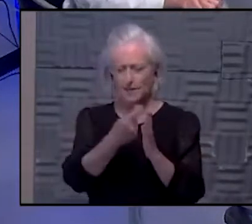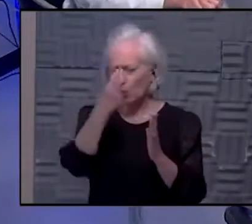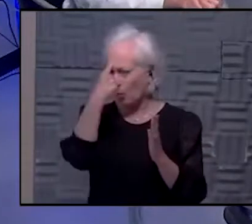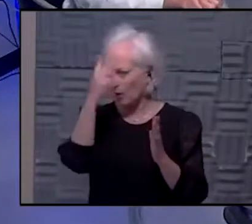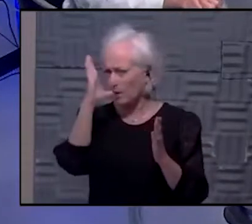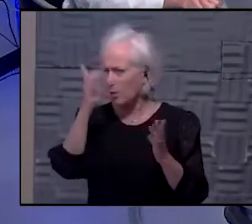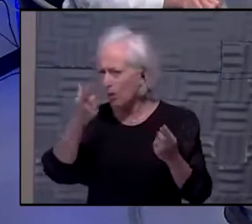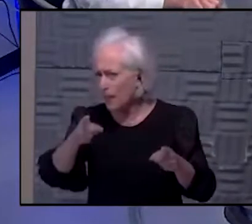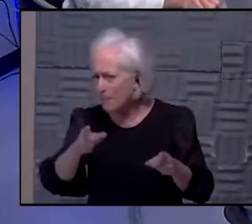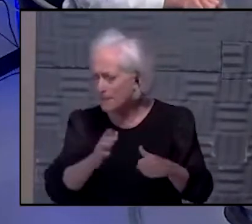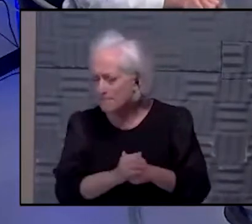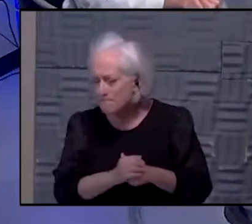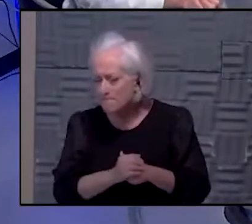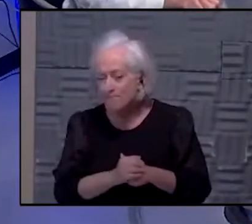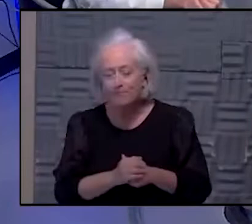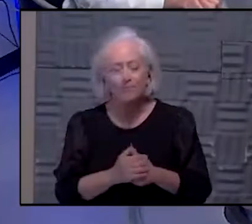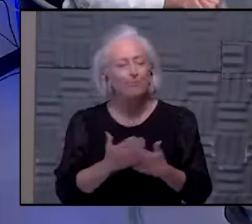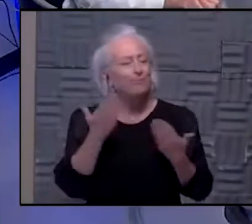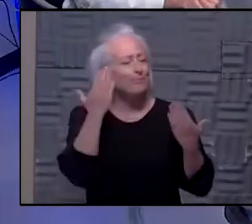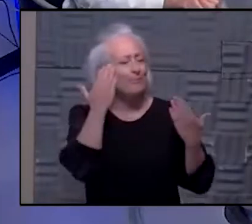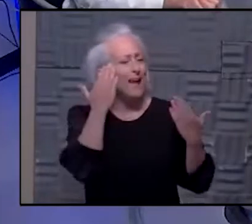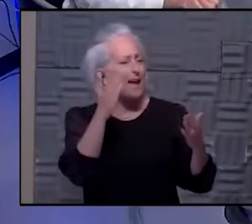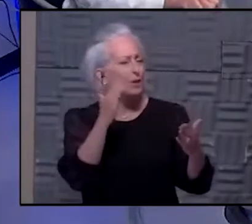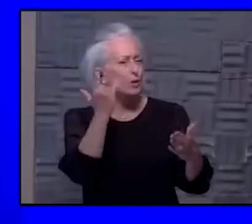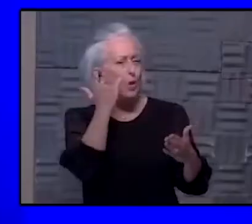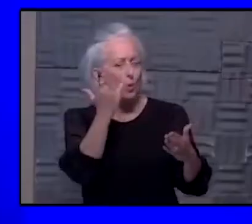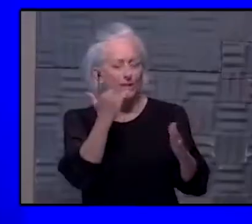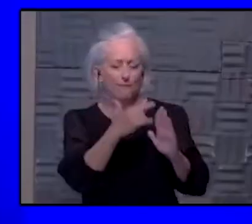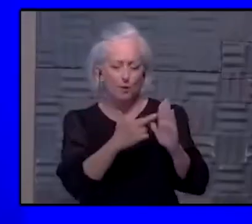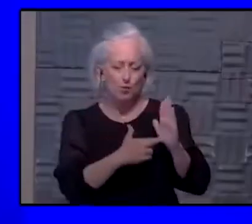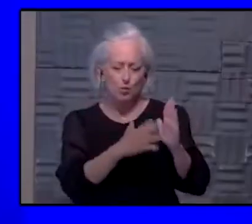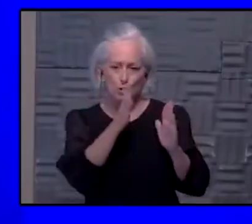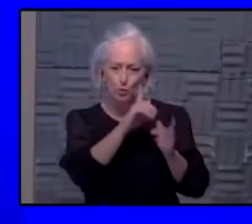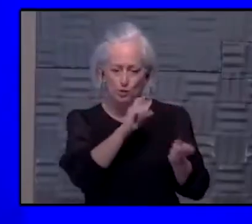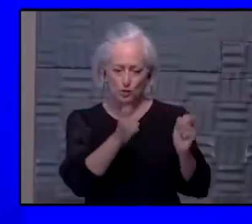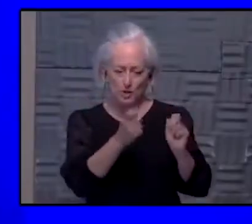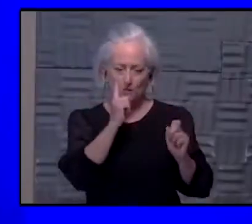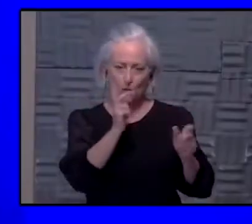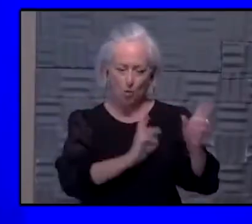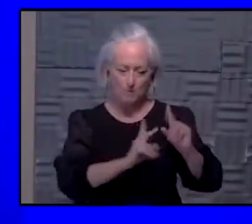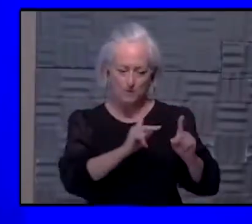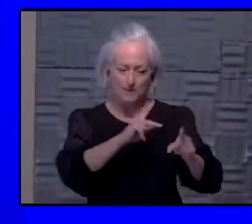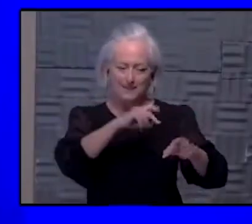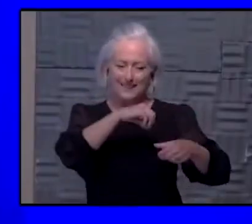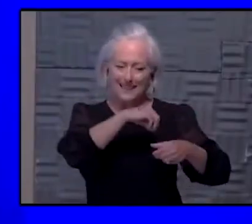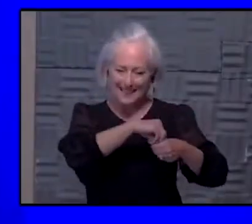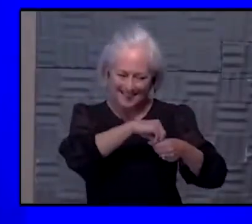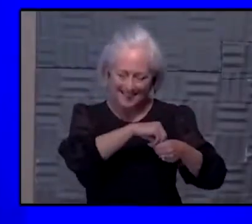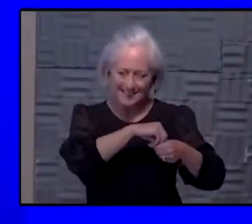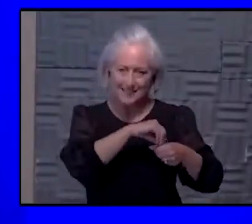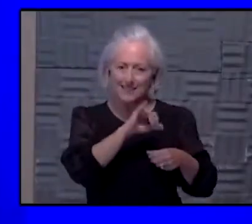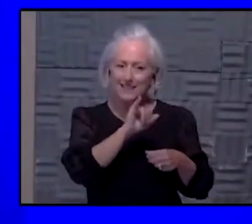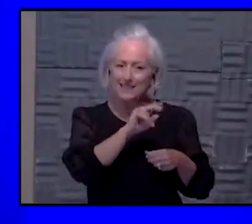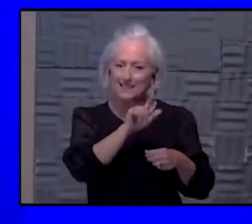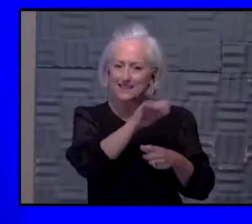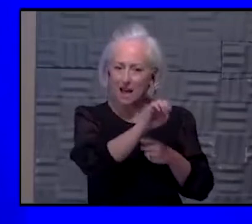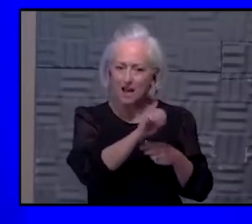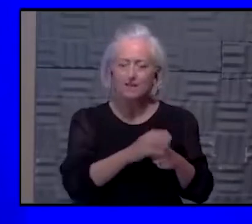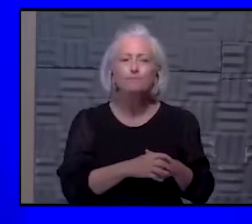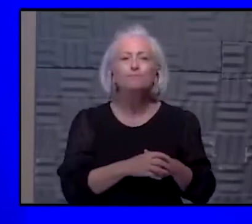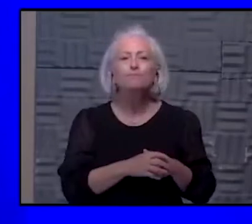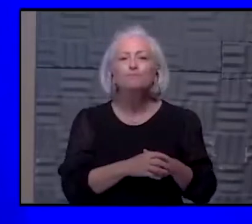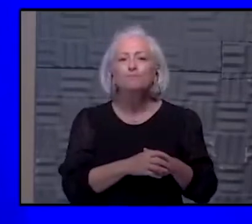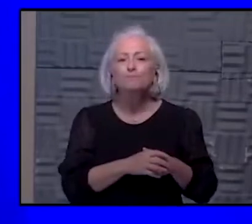You know, I'm not sure there's going to be any change in the guidance indoors. They just did put out some new guidance for vaccinated people for